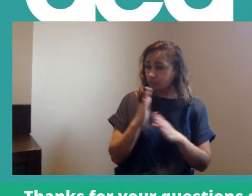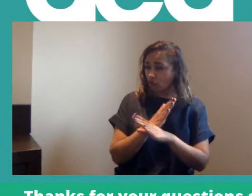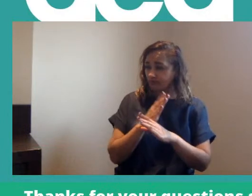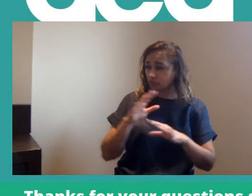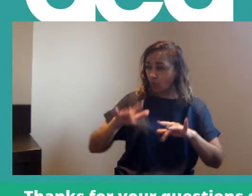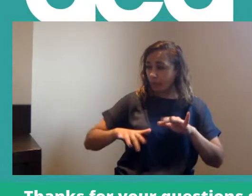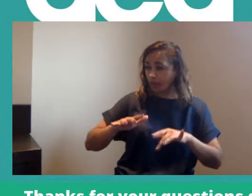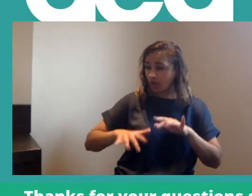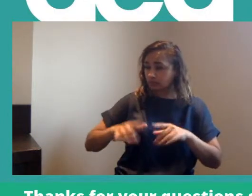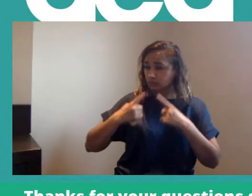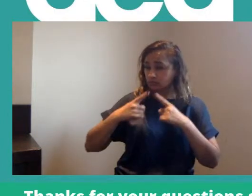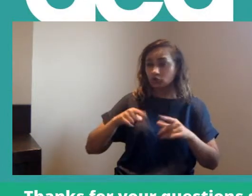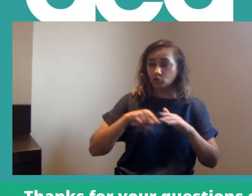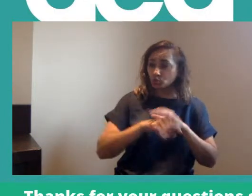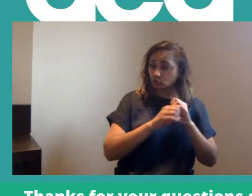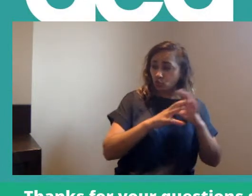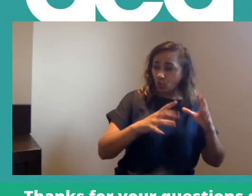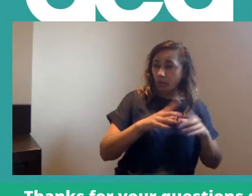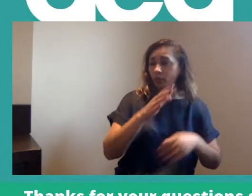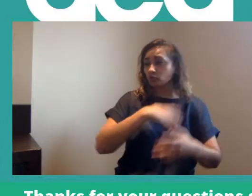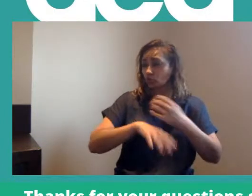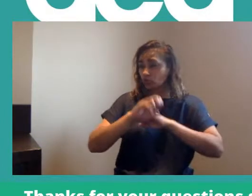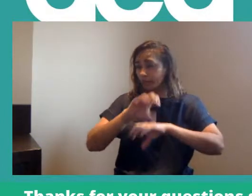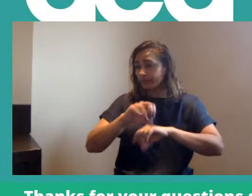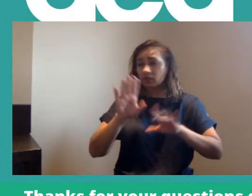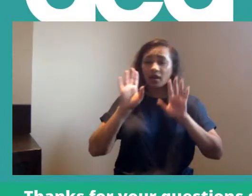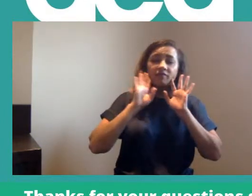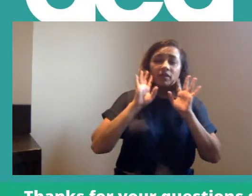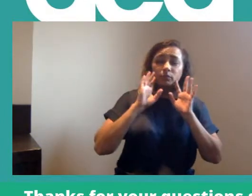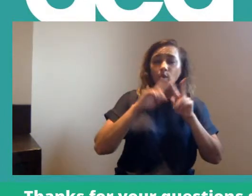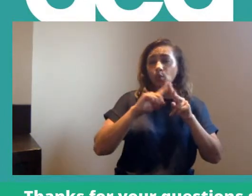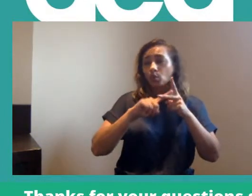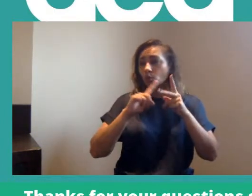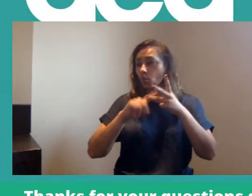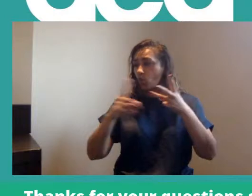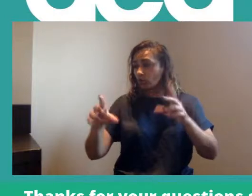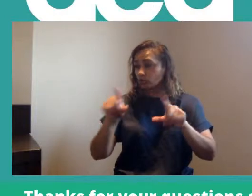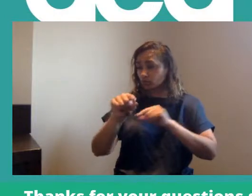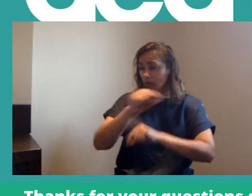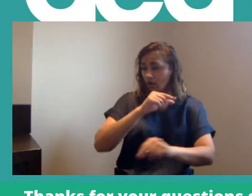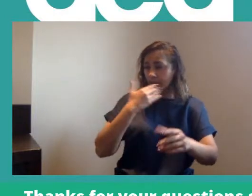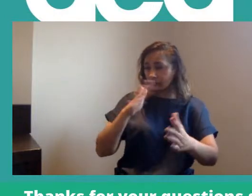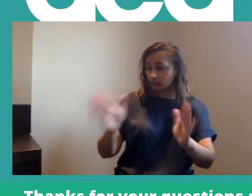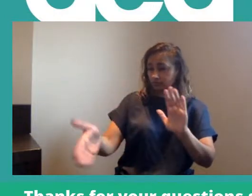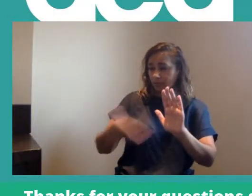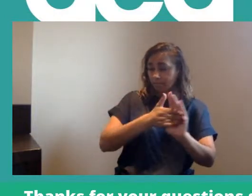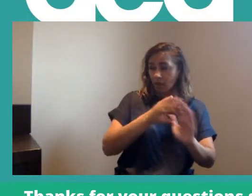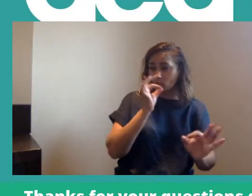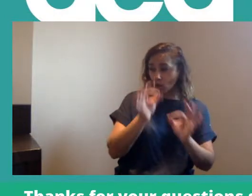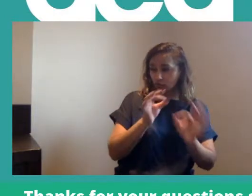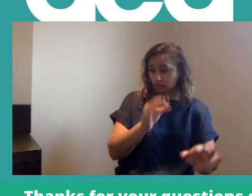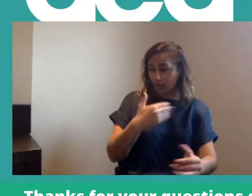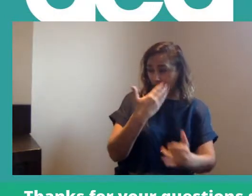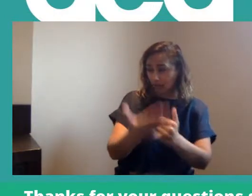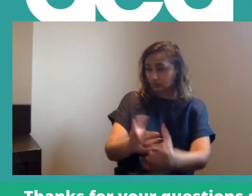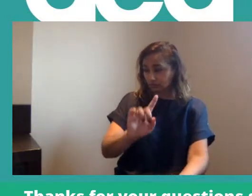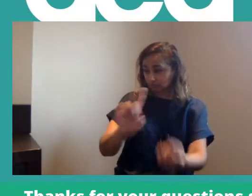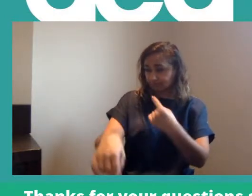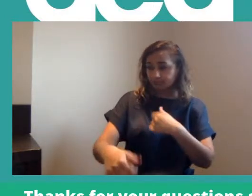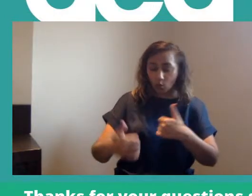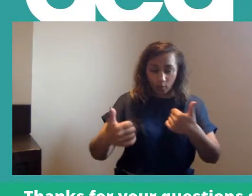either on YouTube or on Facebook or on the Twitter. And we'll take those at the end.